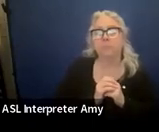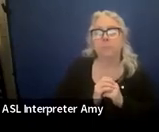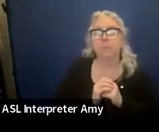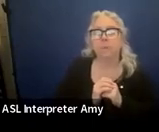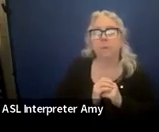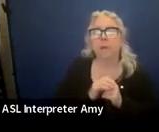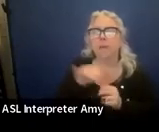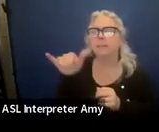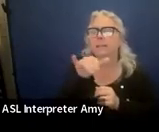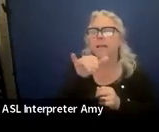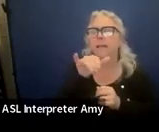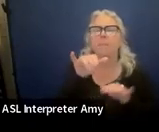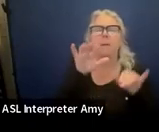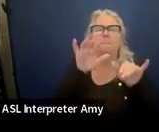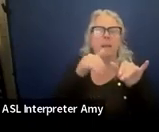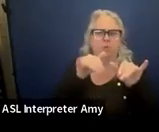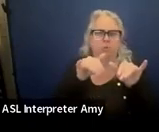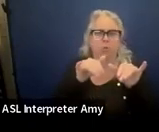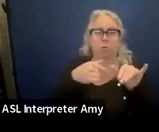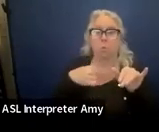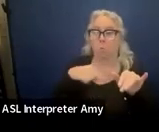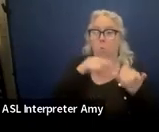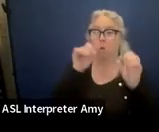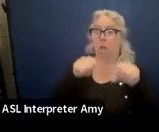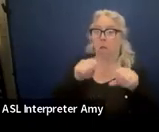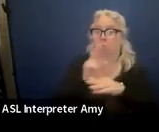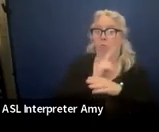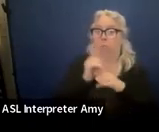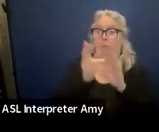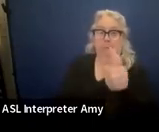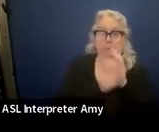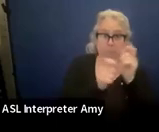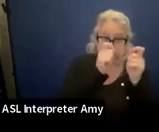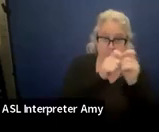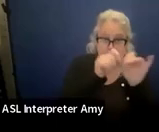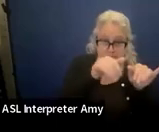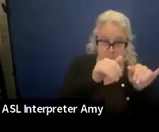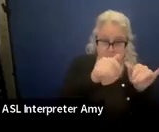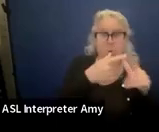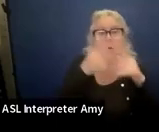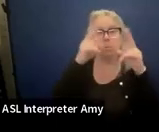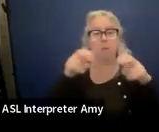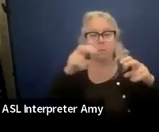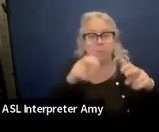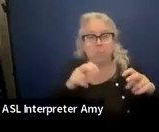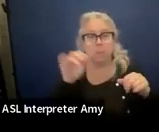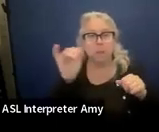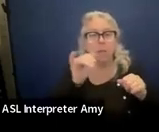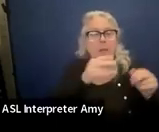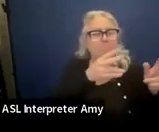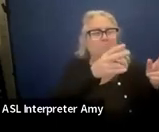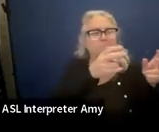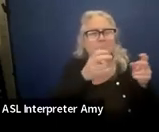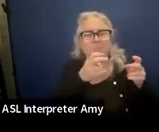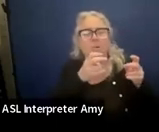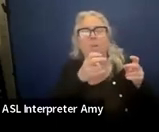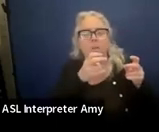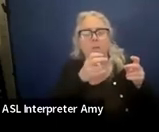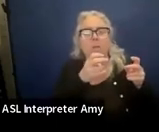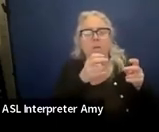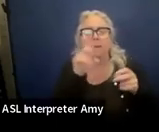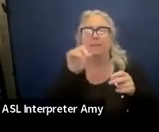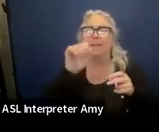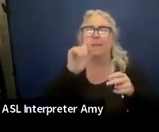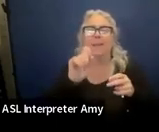Same kind of measuring things, we can use skill specific measurements or assessments, like pulling that, pulling those data